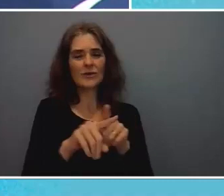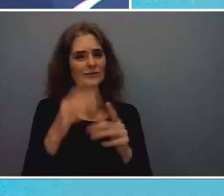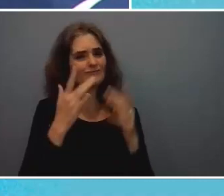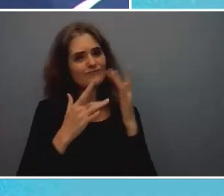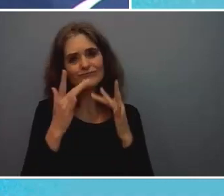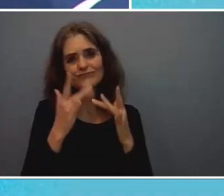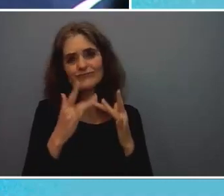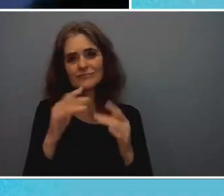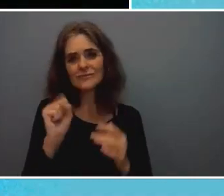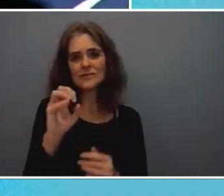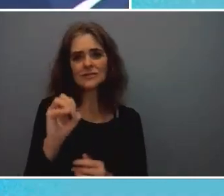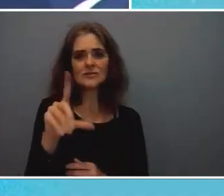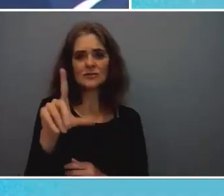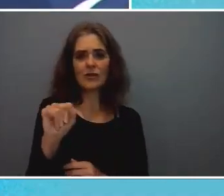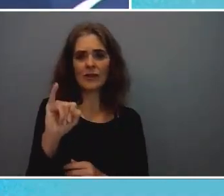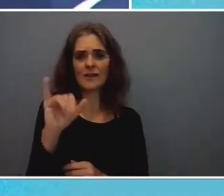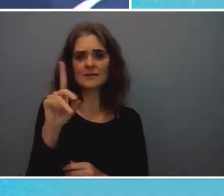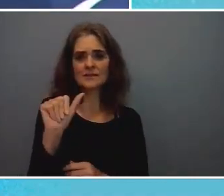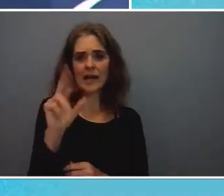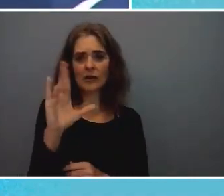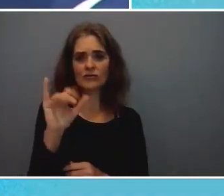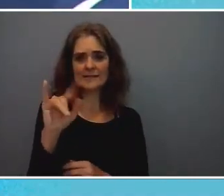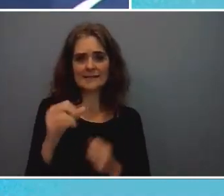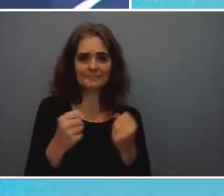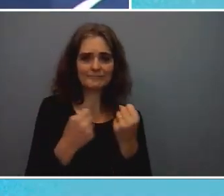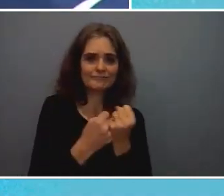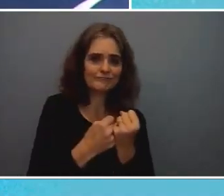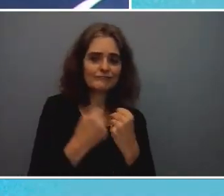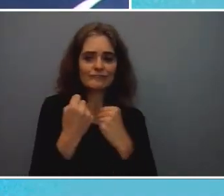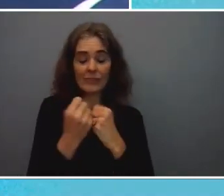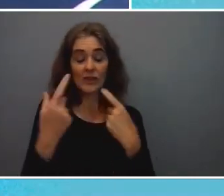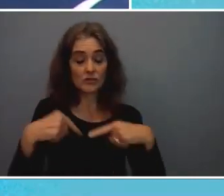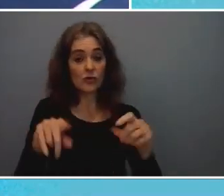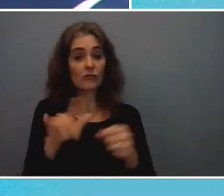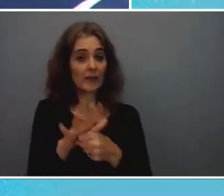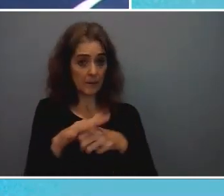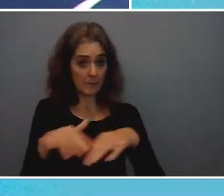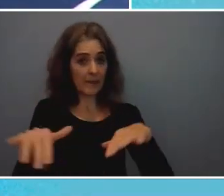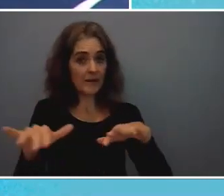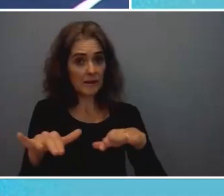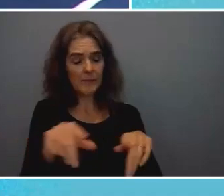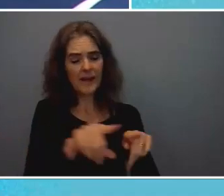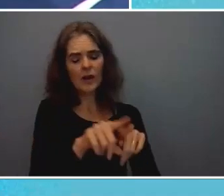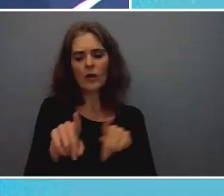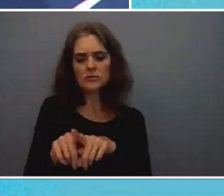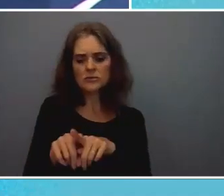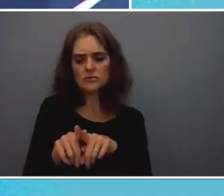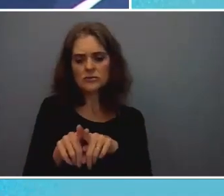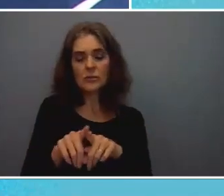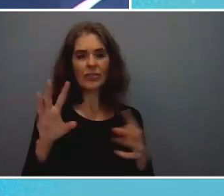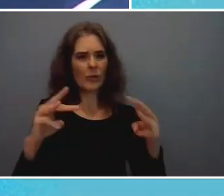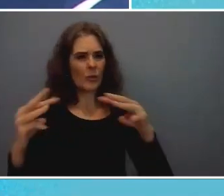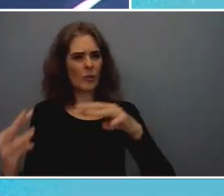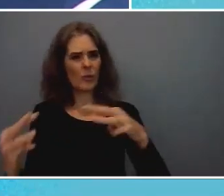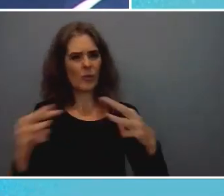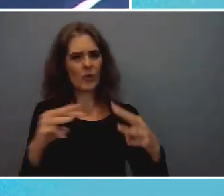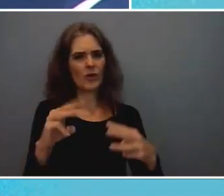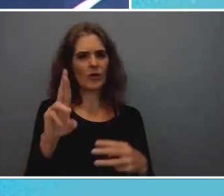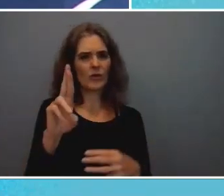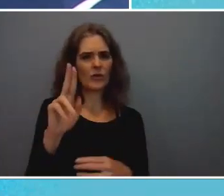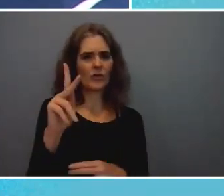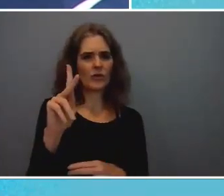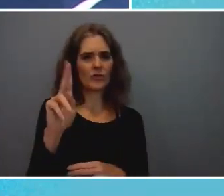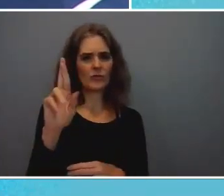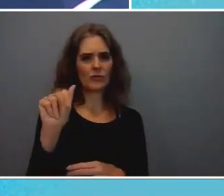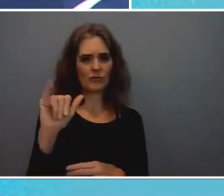um in the context of the pandemic and with the war in ukraine them as well being quite